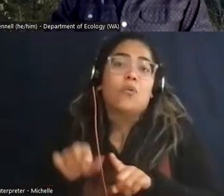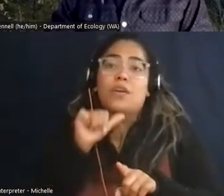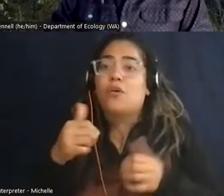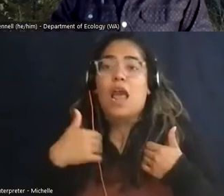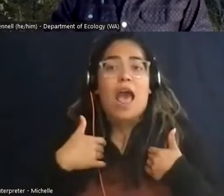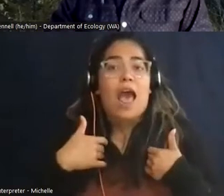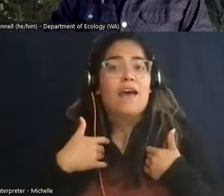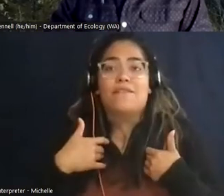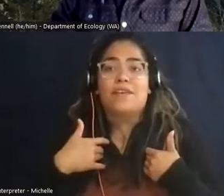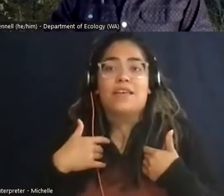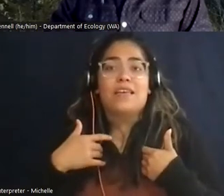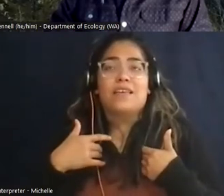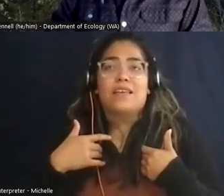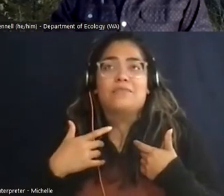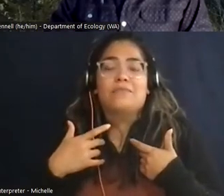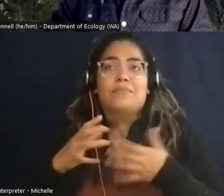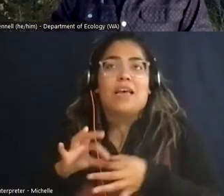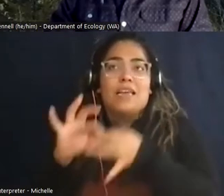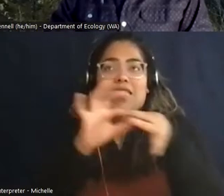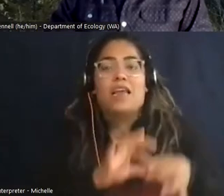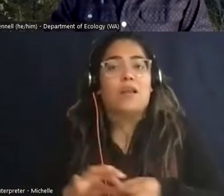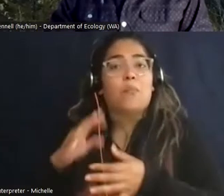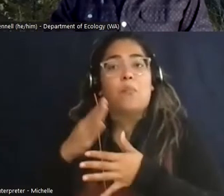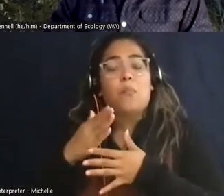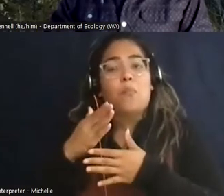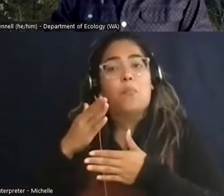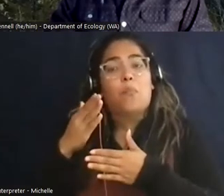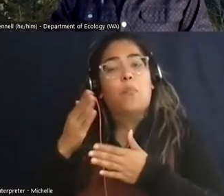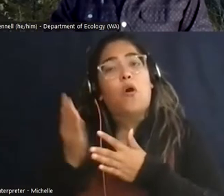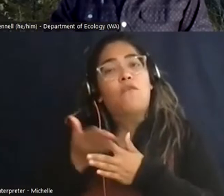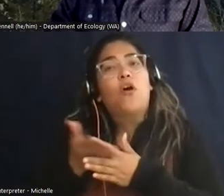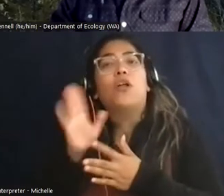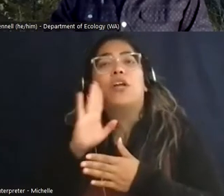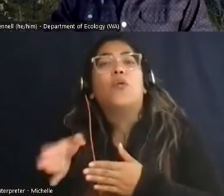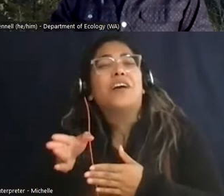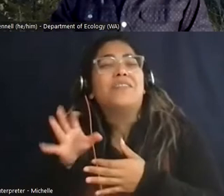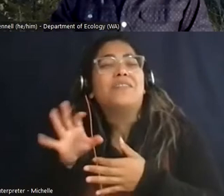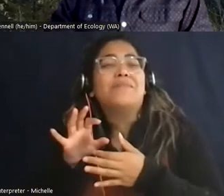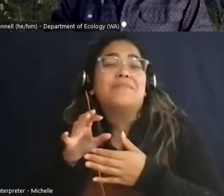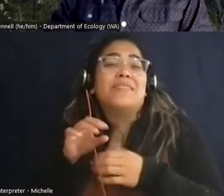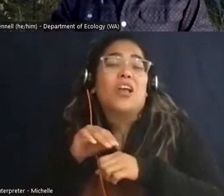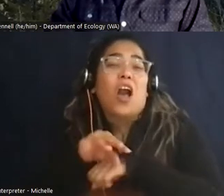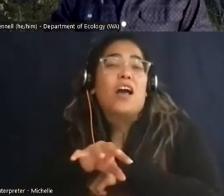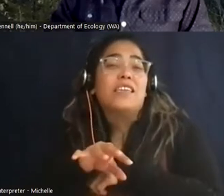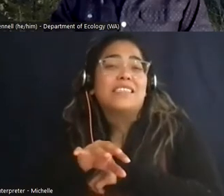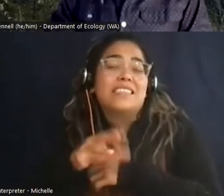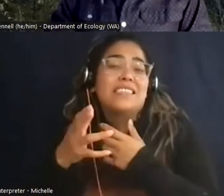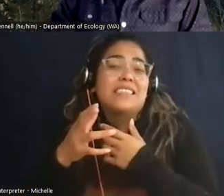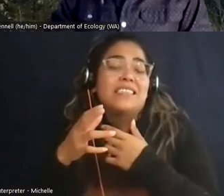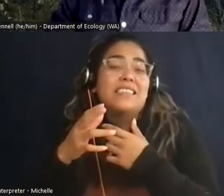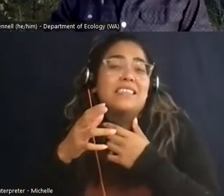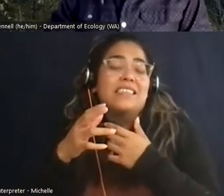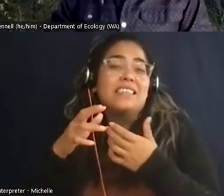portfolio, and that creates risk to the defense of the country. So that's, I hope that made